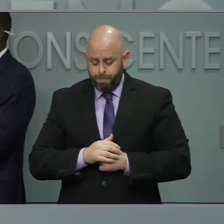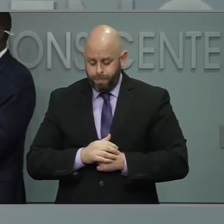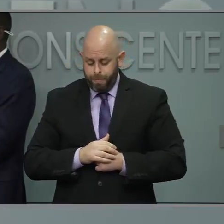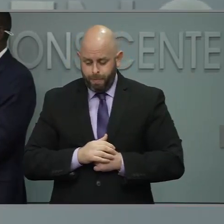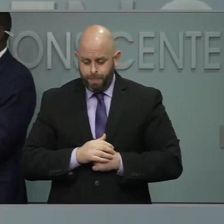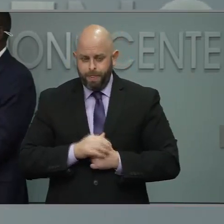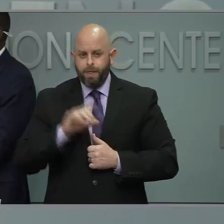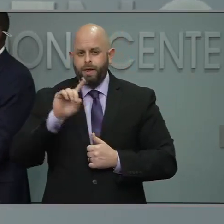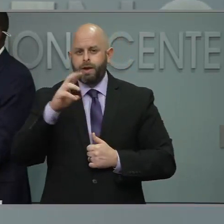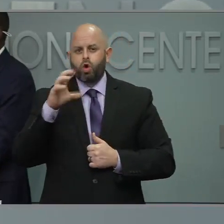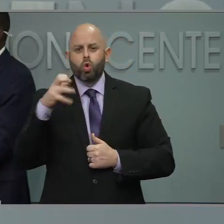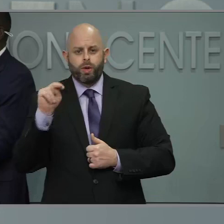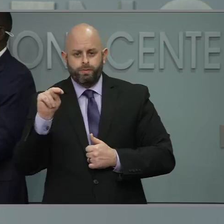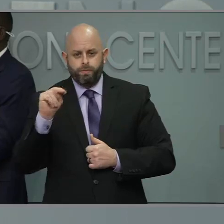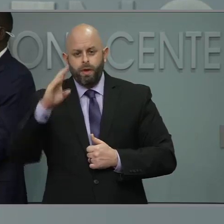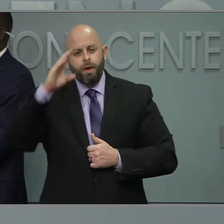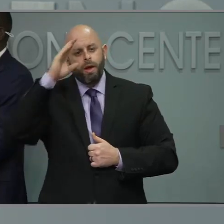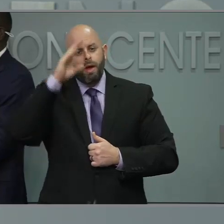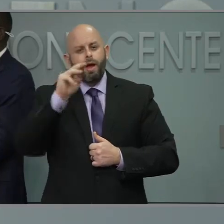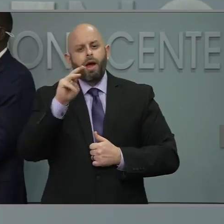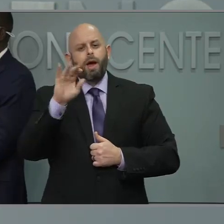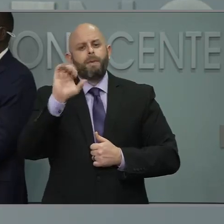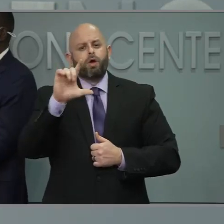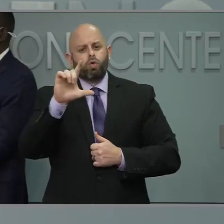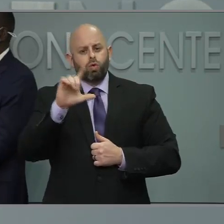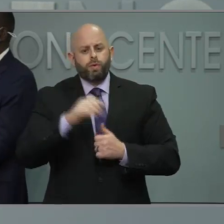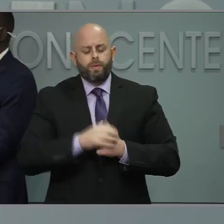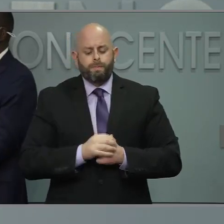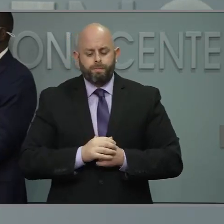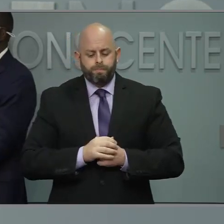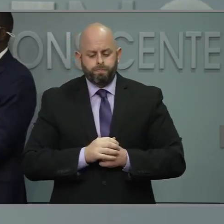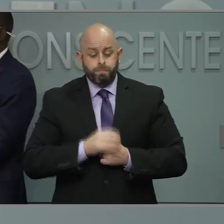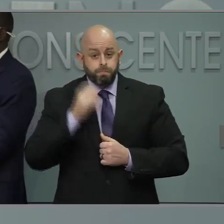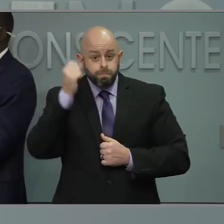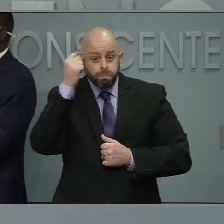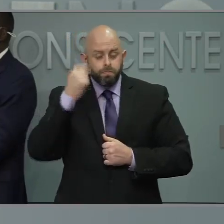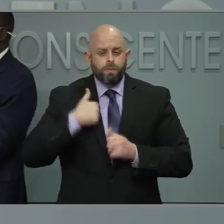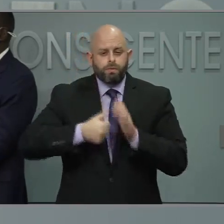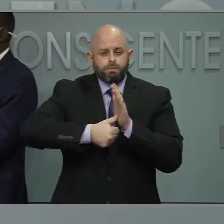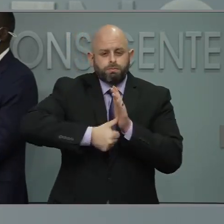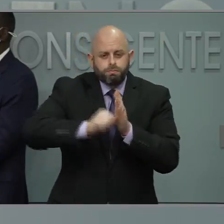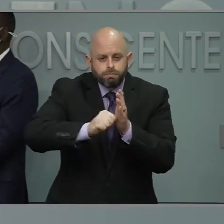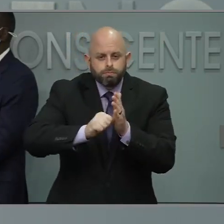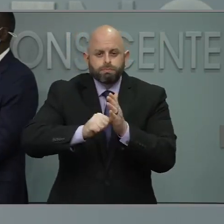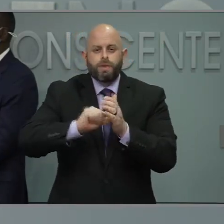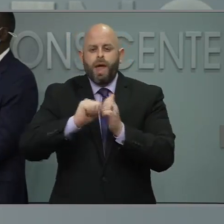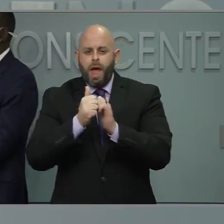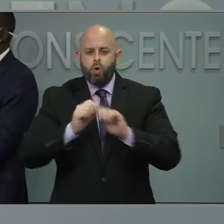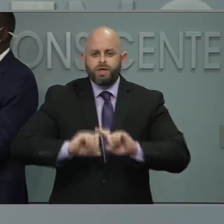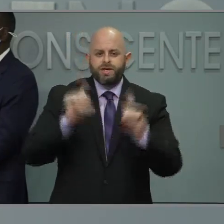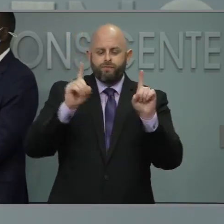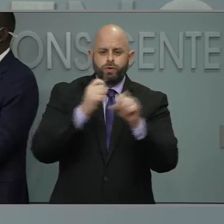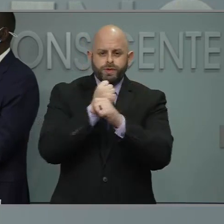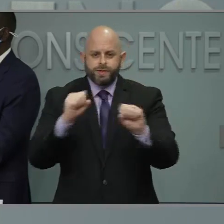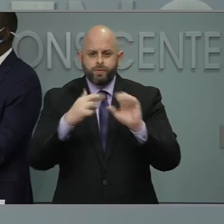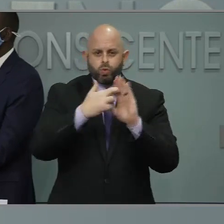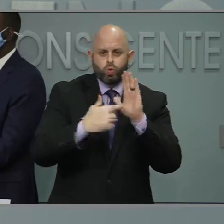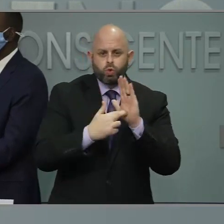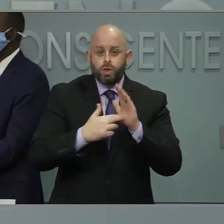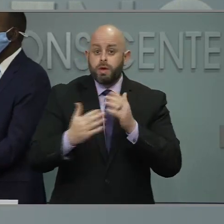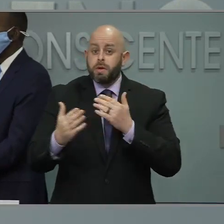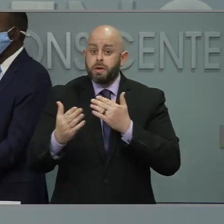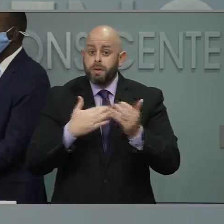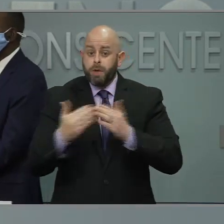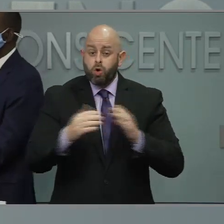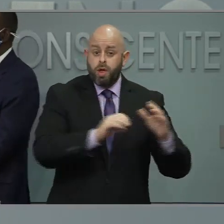Hi, Michael. So just to reiterate what the difference in the safety protocols are, no matter what school, whether it's elementary, middle or